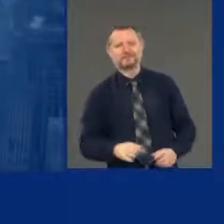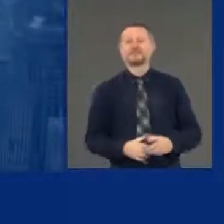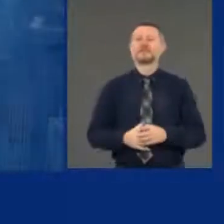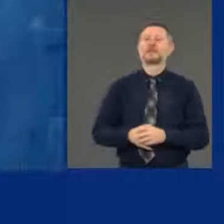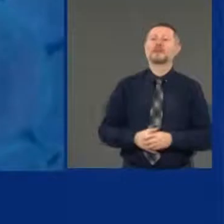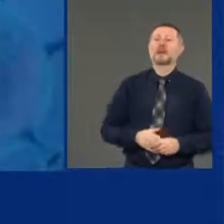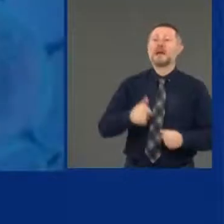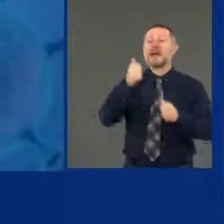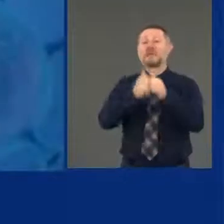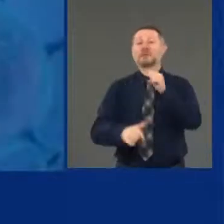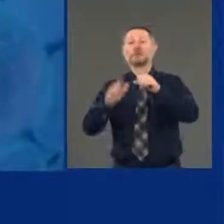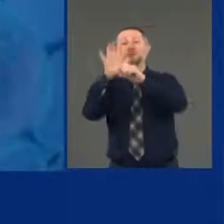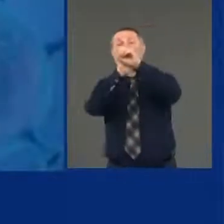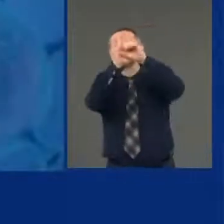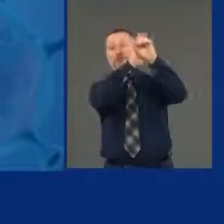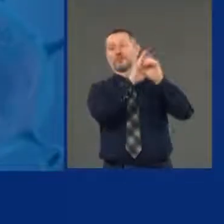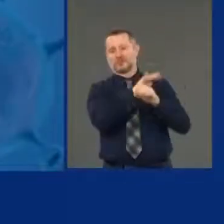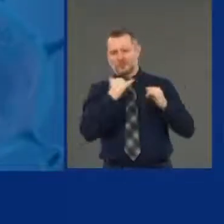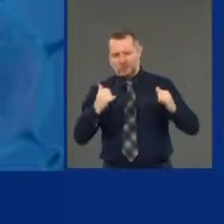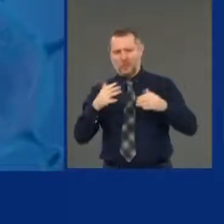Every region of the state is now reopening.